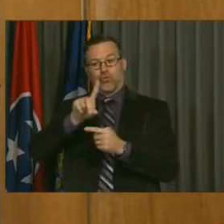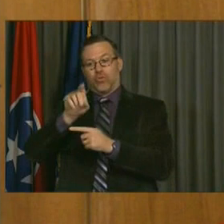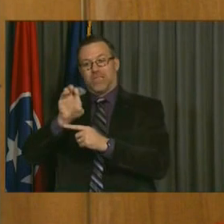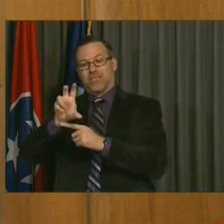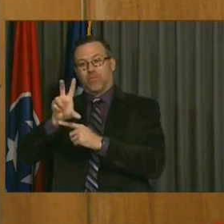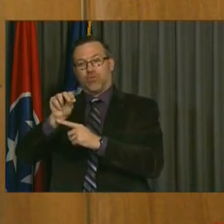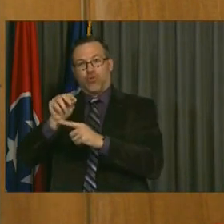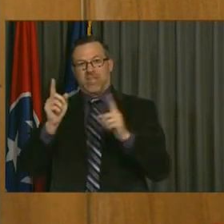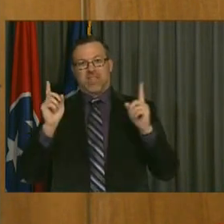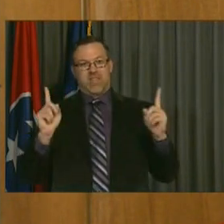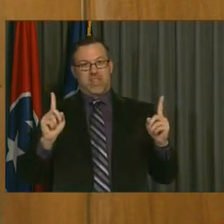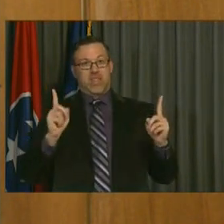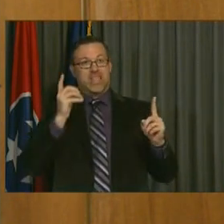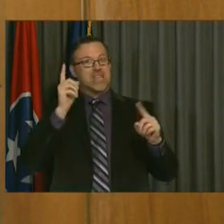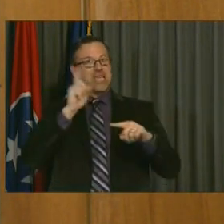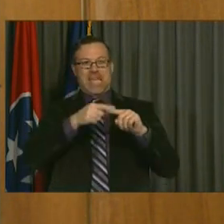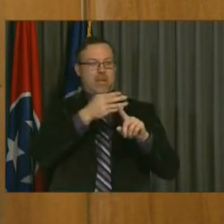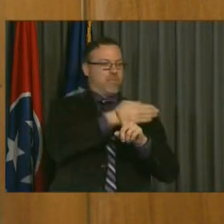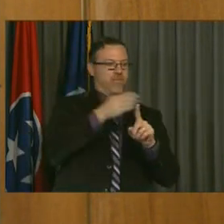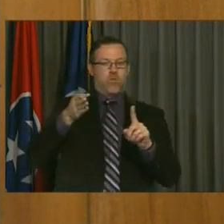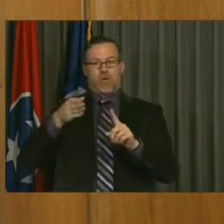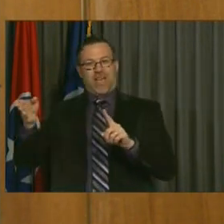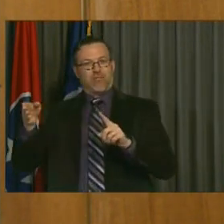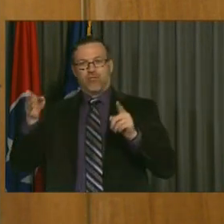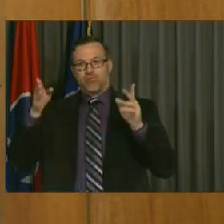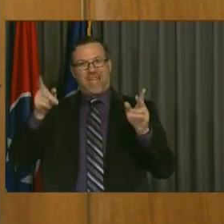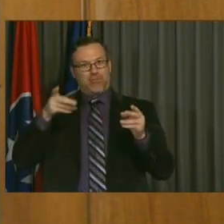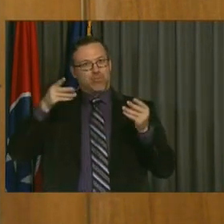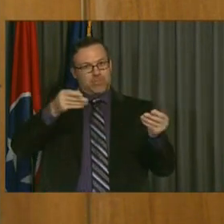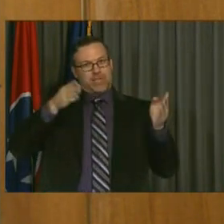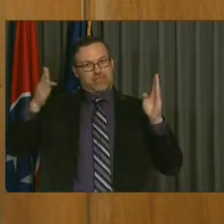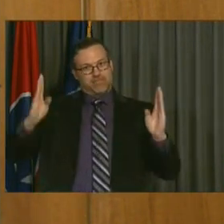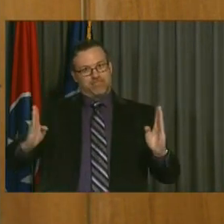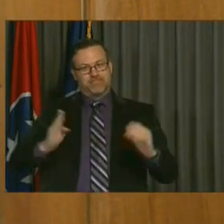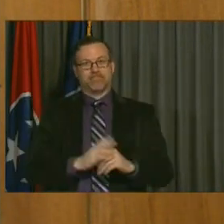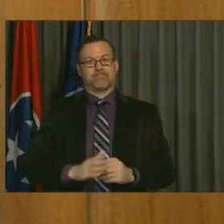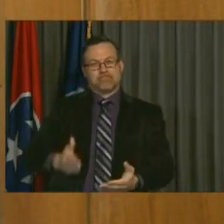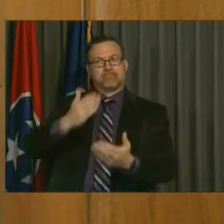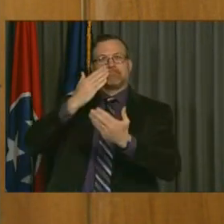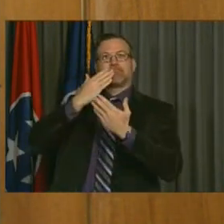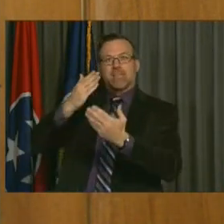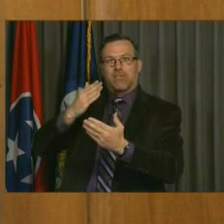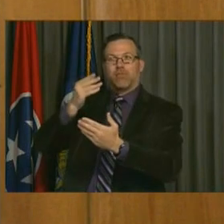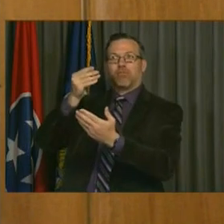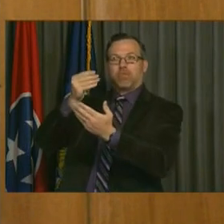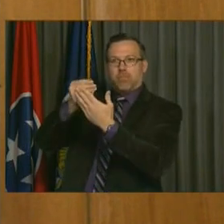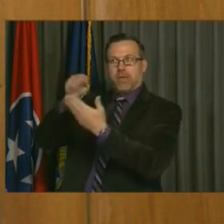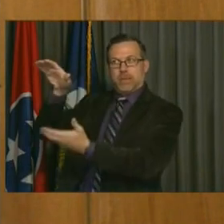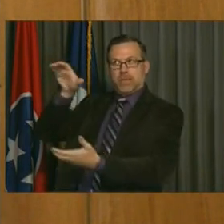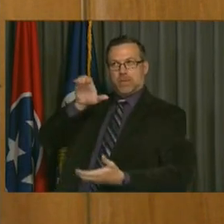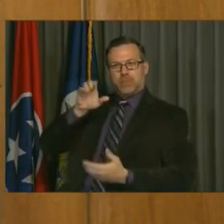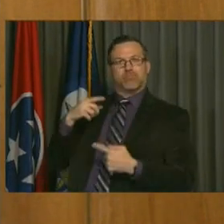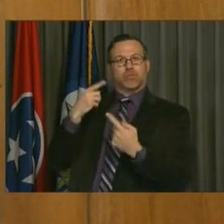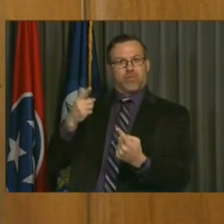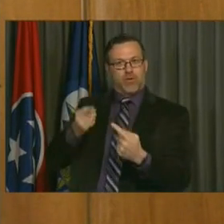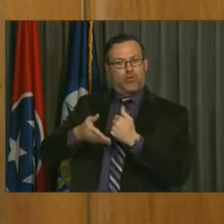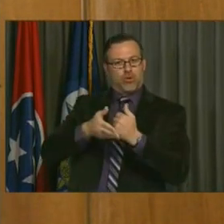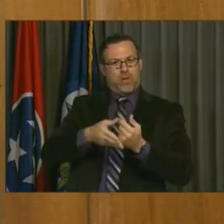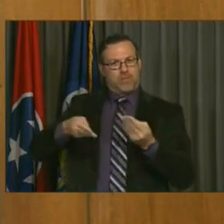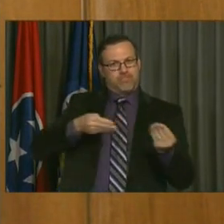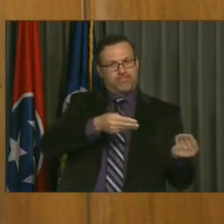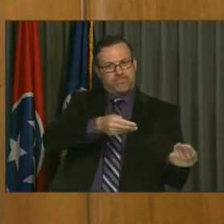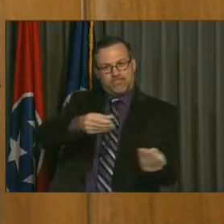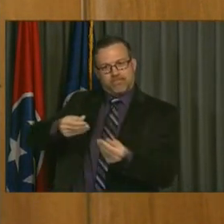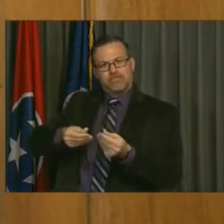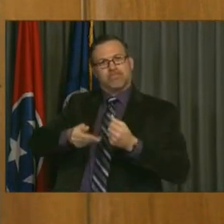We are grateful for these funds to cover the costs of our efforts thus far, and the expenses we will continue to